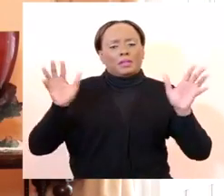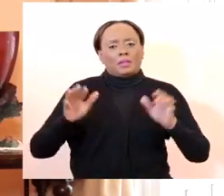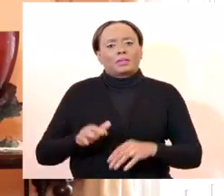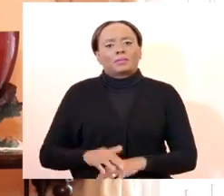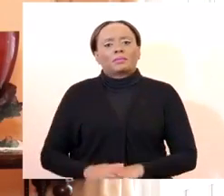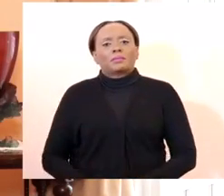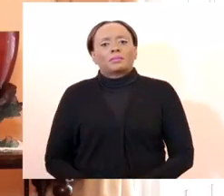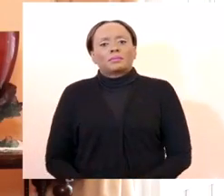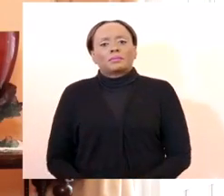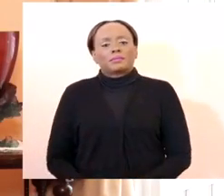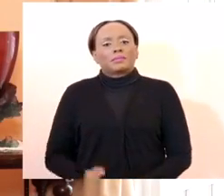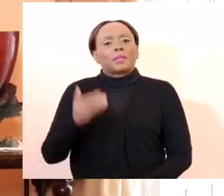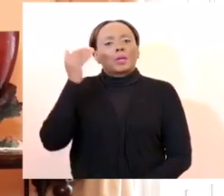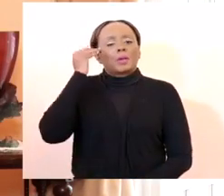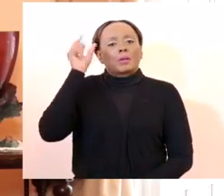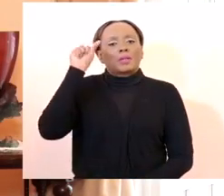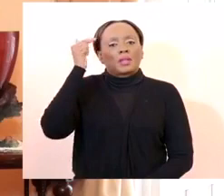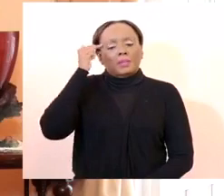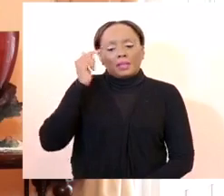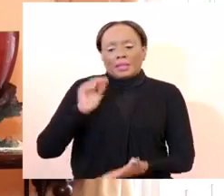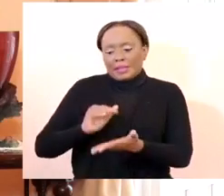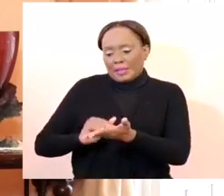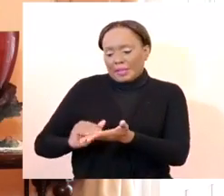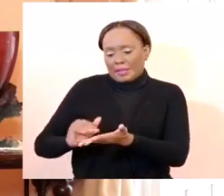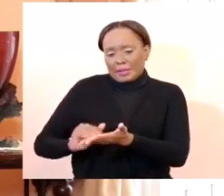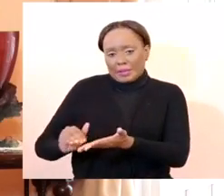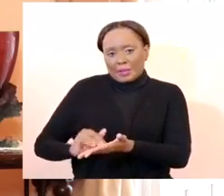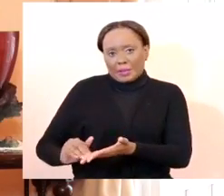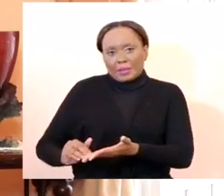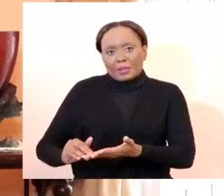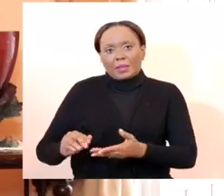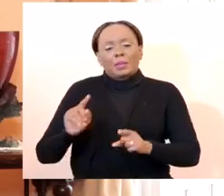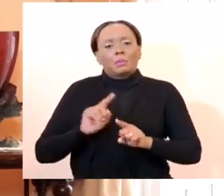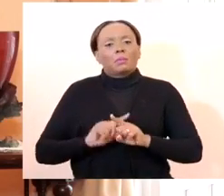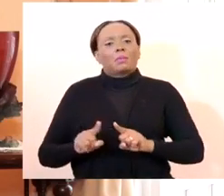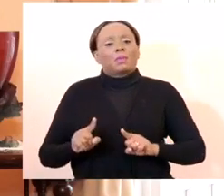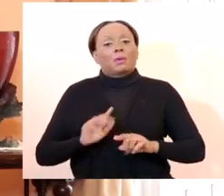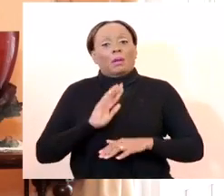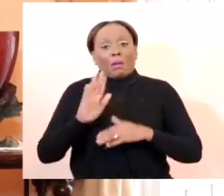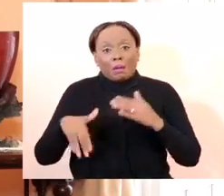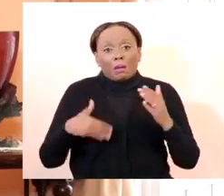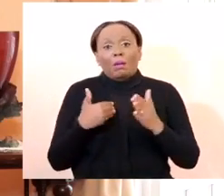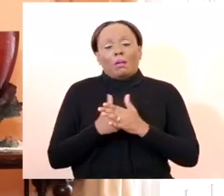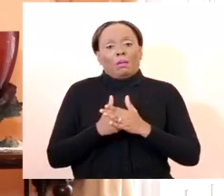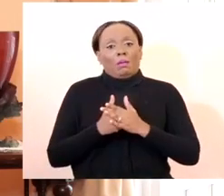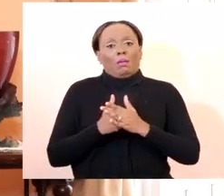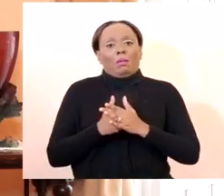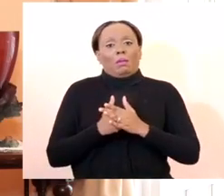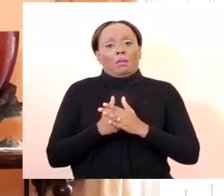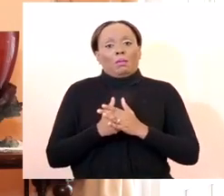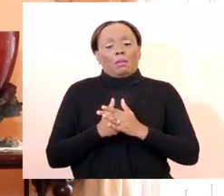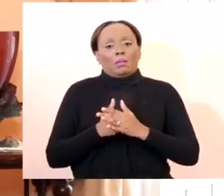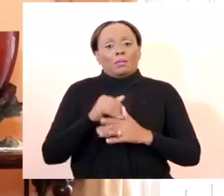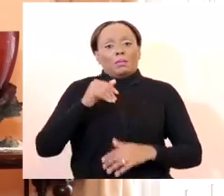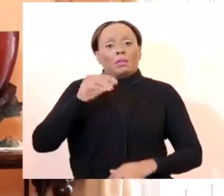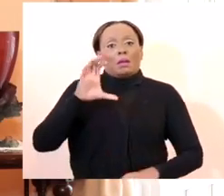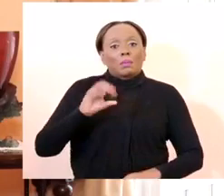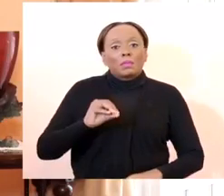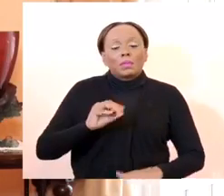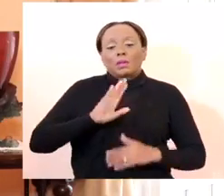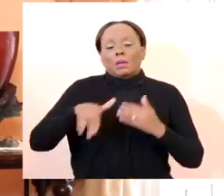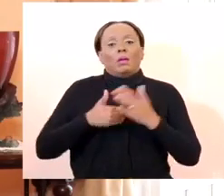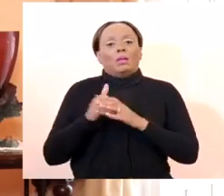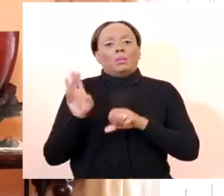certain exemptions we will be expecting every enterprise that has been given the benefit or the privilege of an exemption